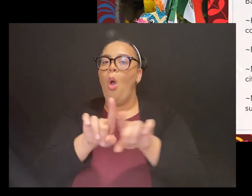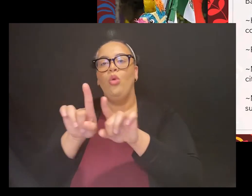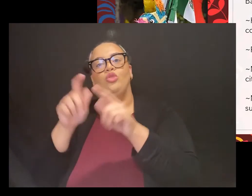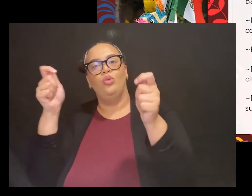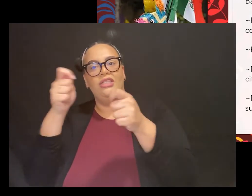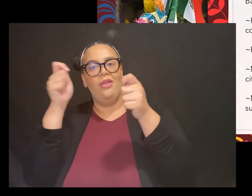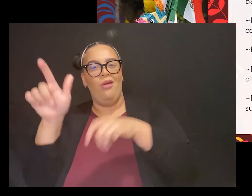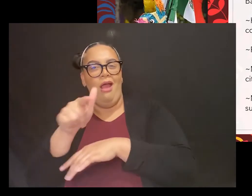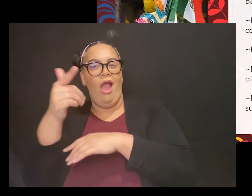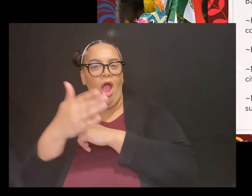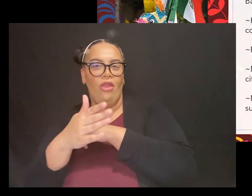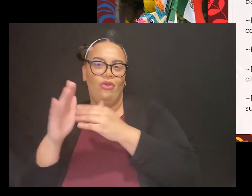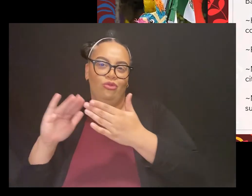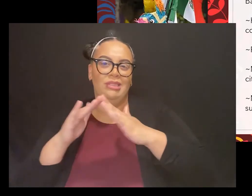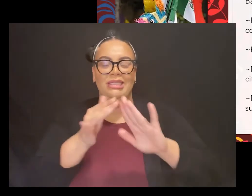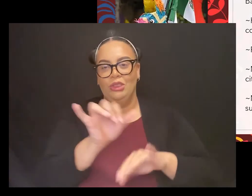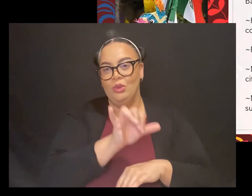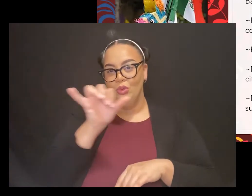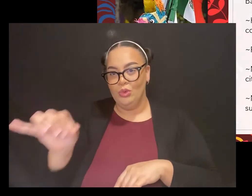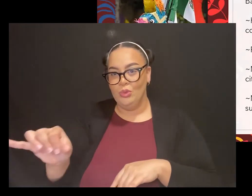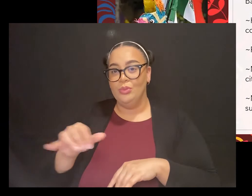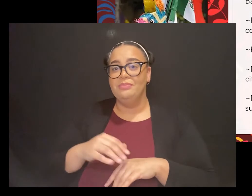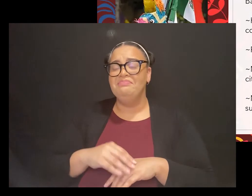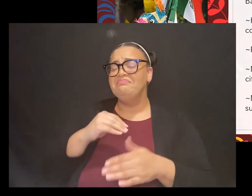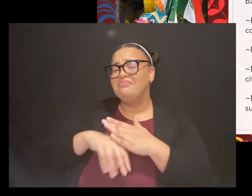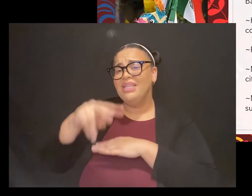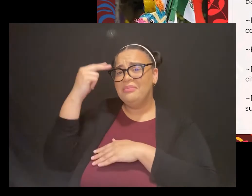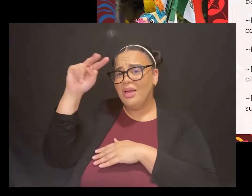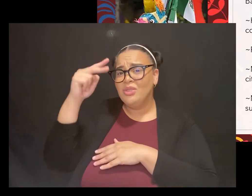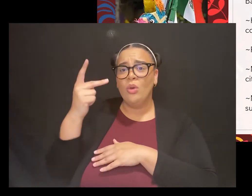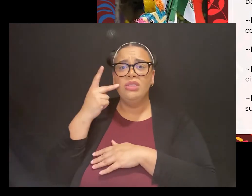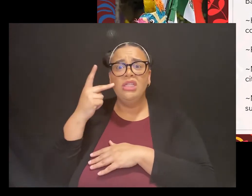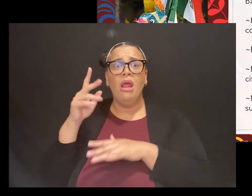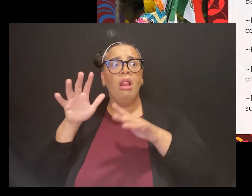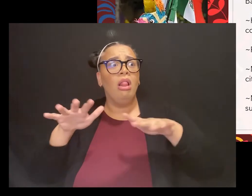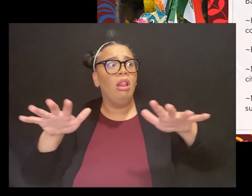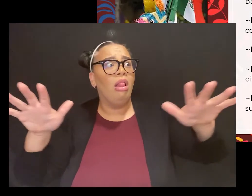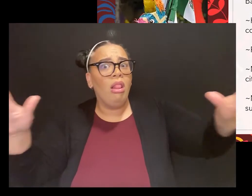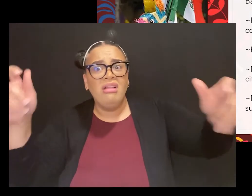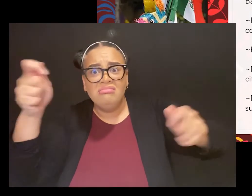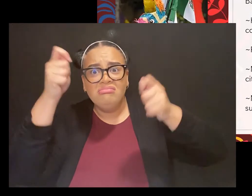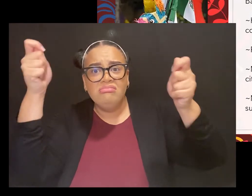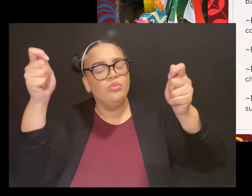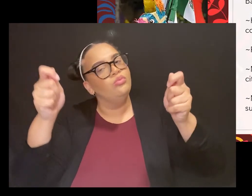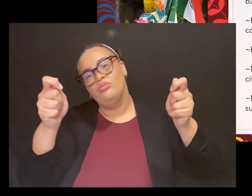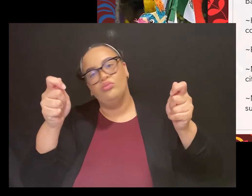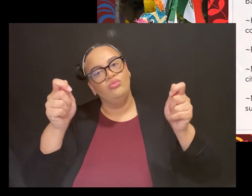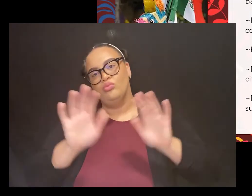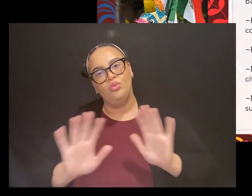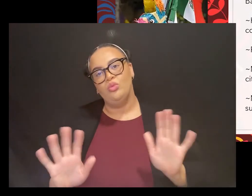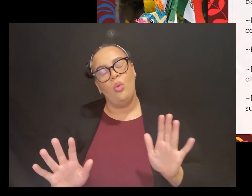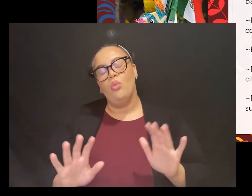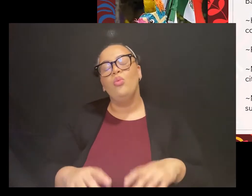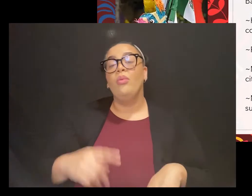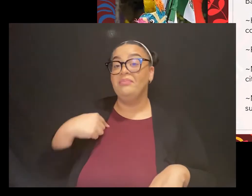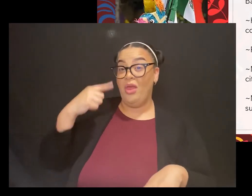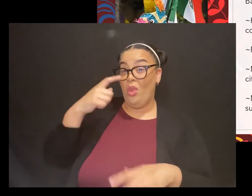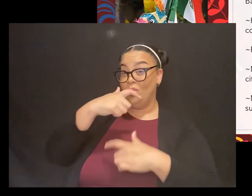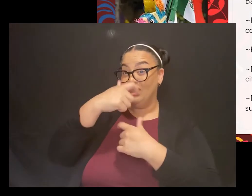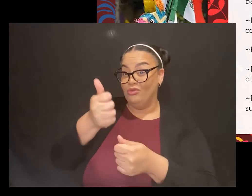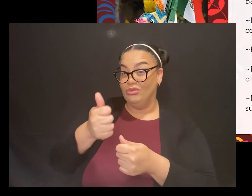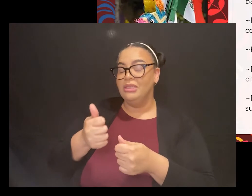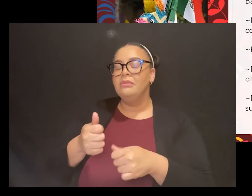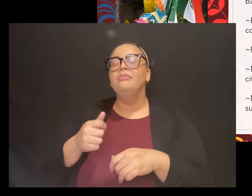widespread thing, which I thought was really interesting, but mostly in Puebla. It's not a federal holiday. Most